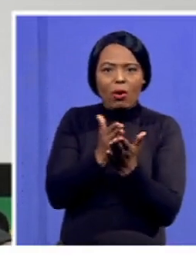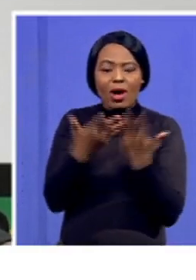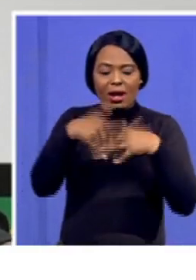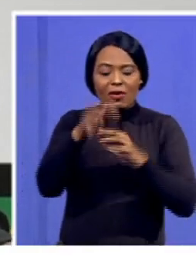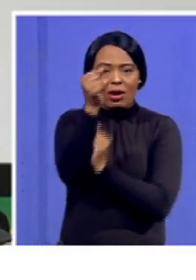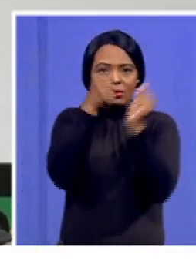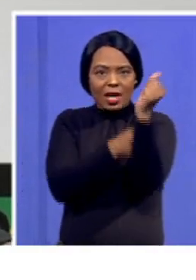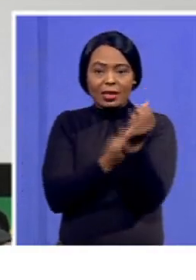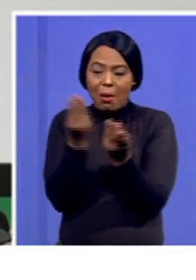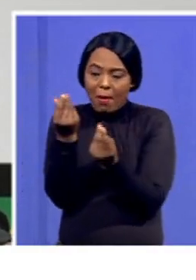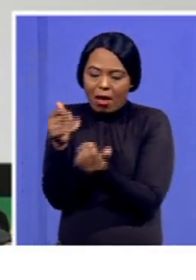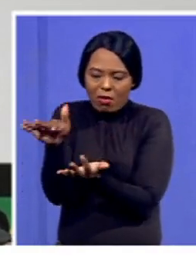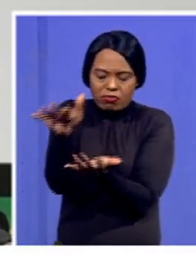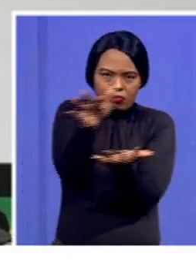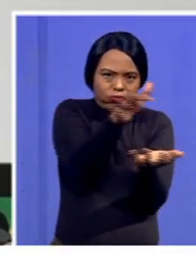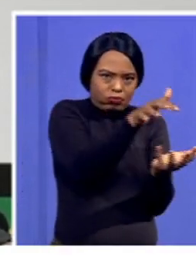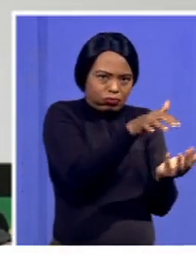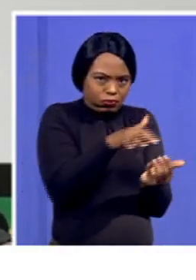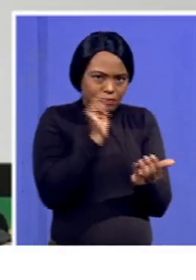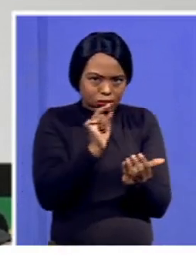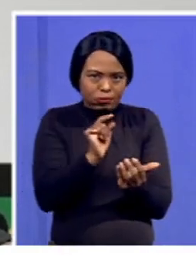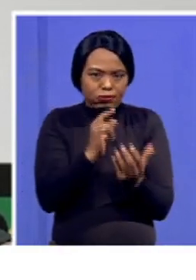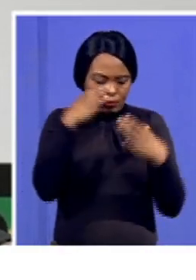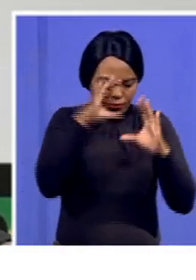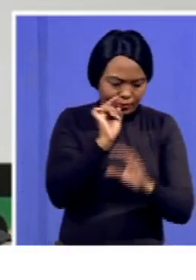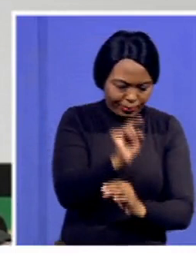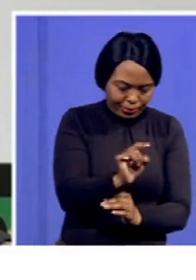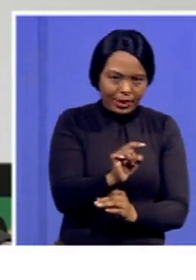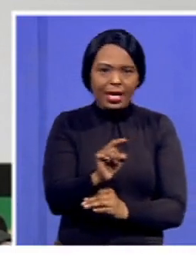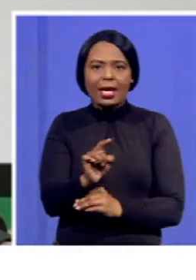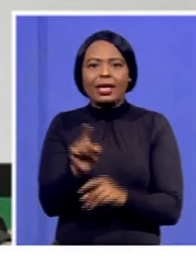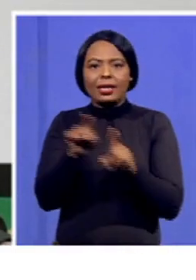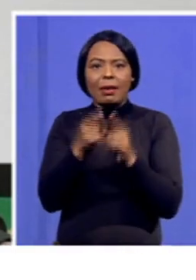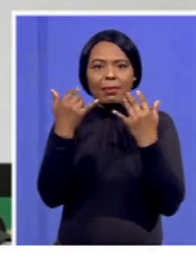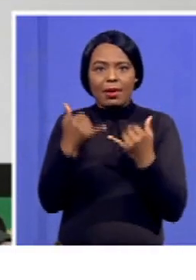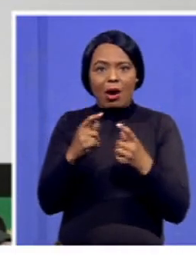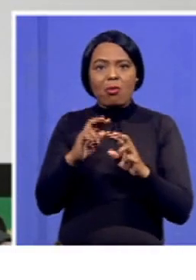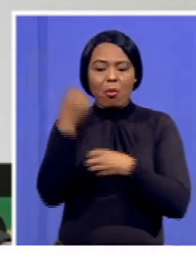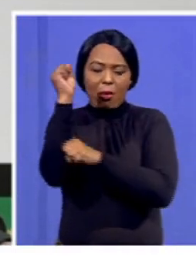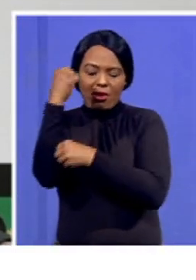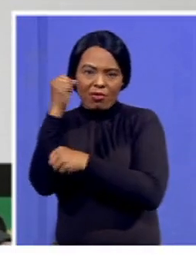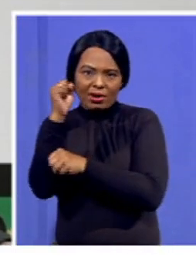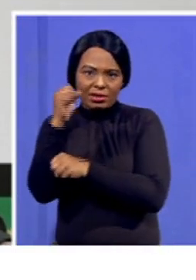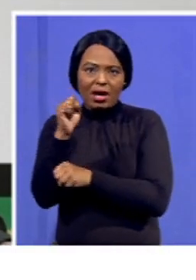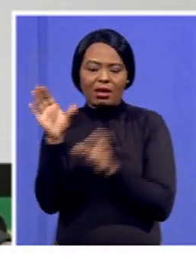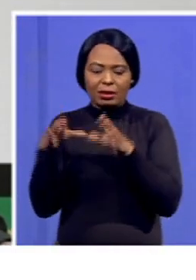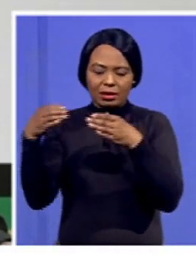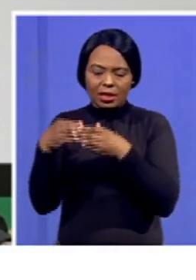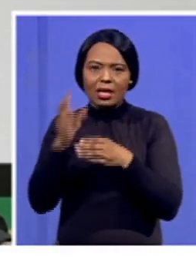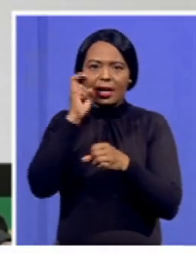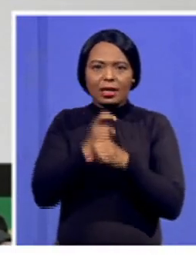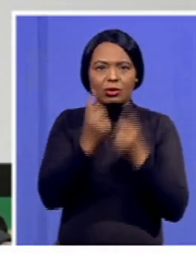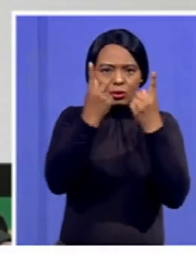manufacturing, we are saying South Africa needs to arrest the decline in its manufacturing sector and rejuvenate more inclusive industrialisation